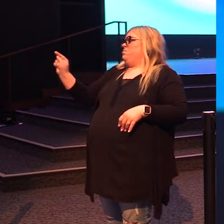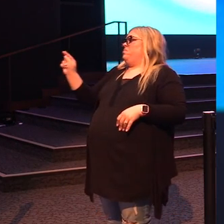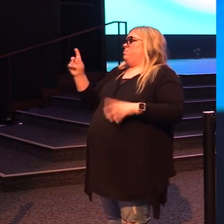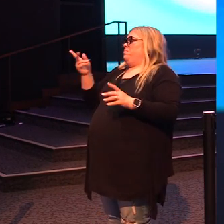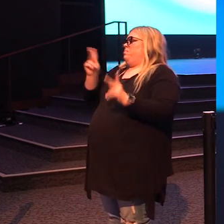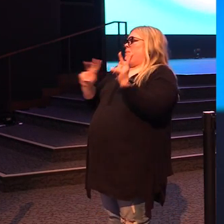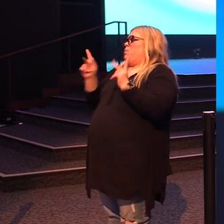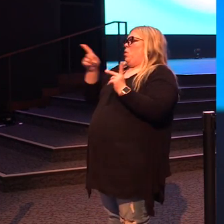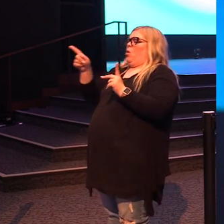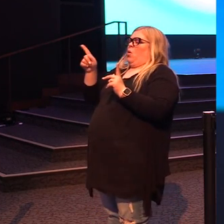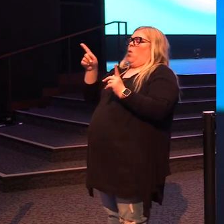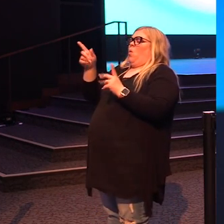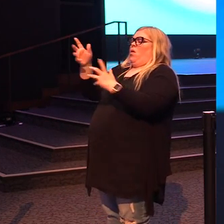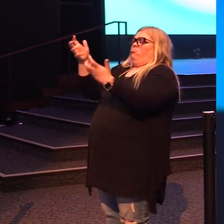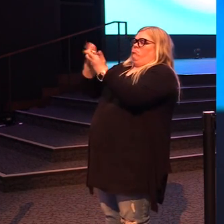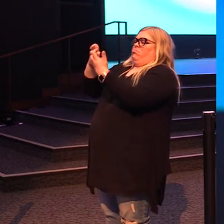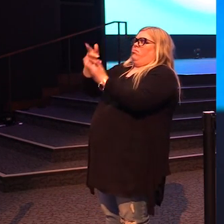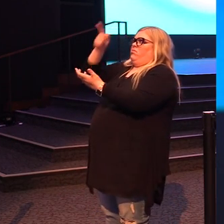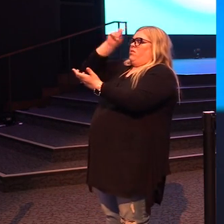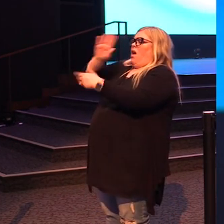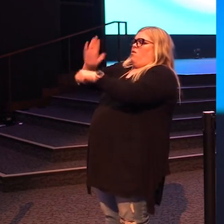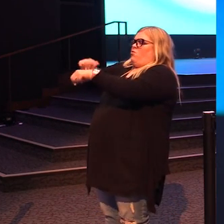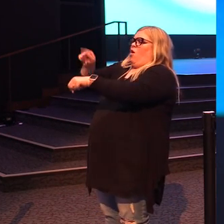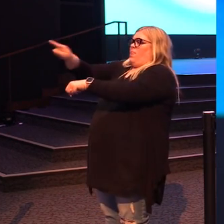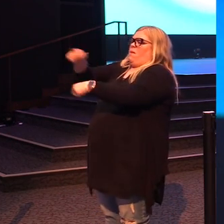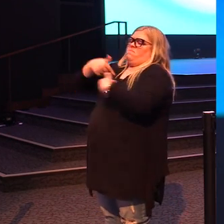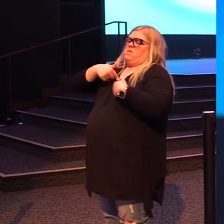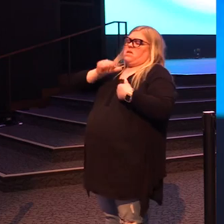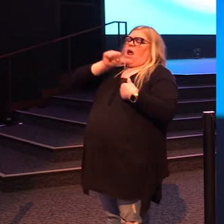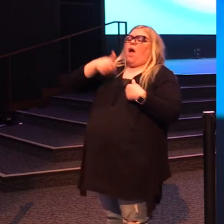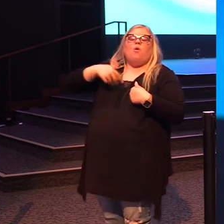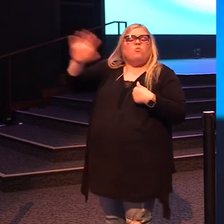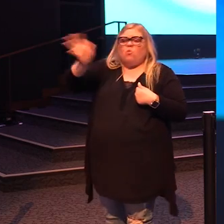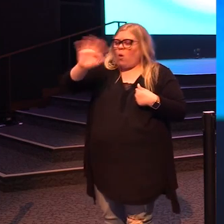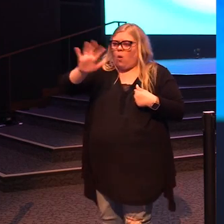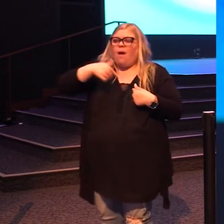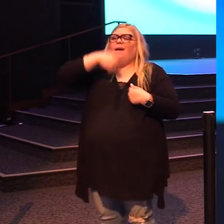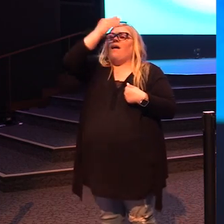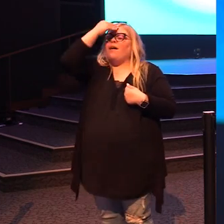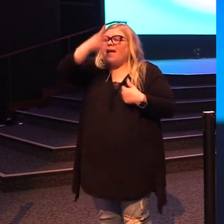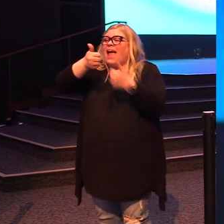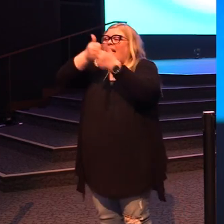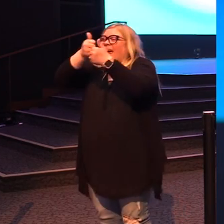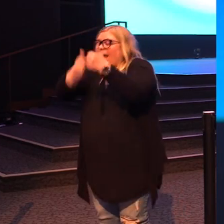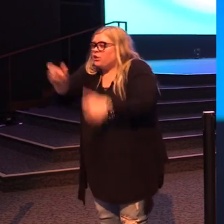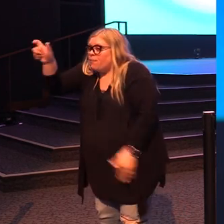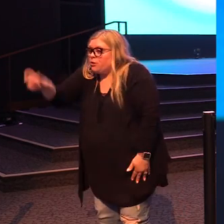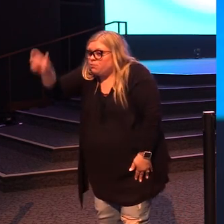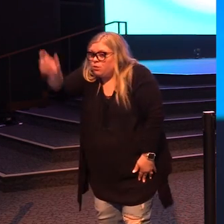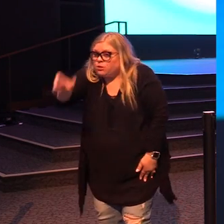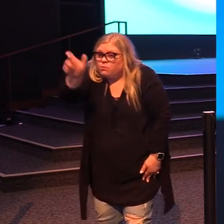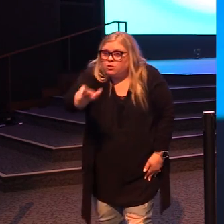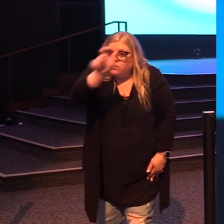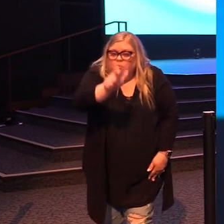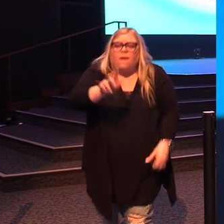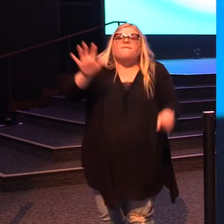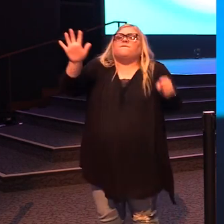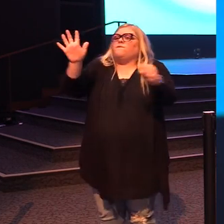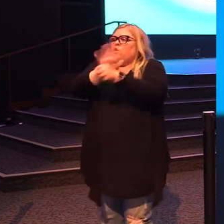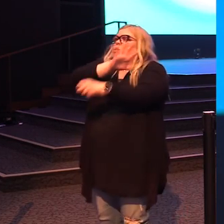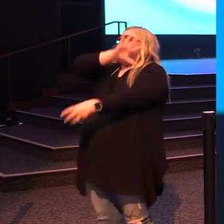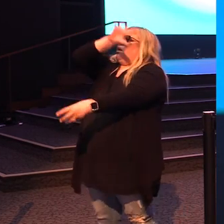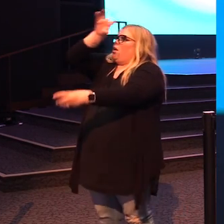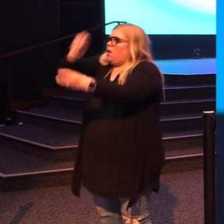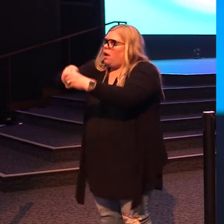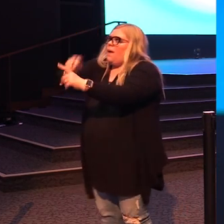that get to do the thing that God has called them to do. But I'm here to let you know every single one of you are fully employed in the kingdom